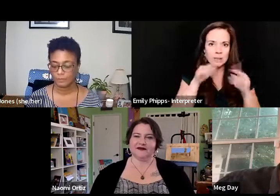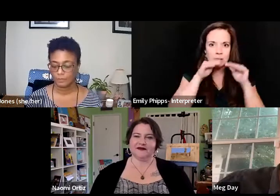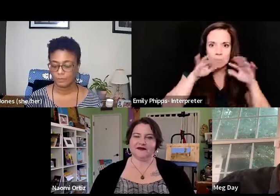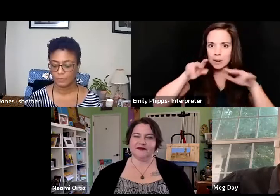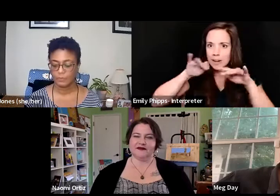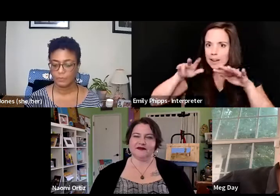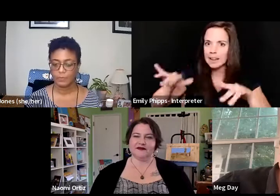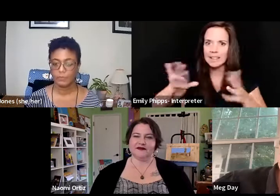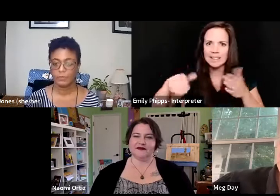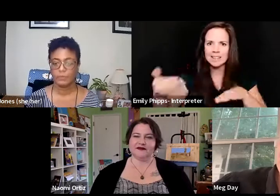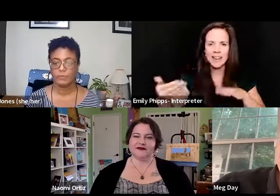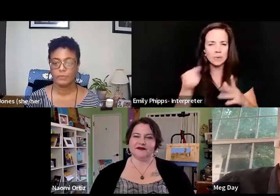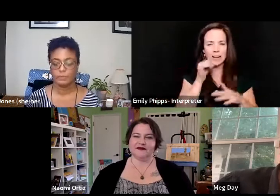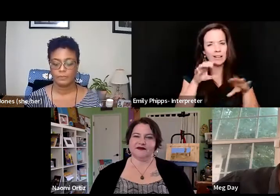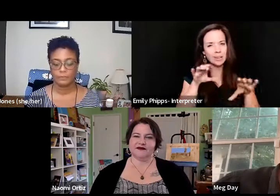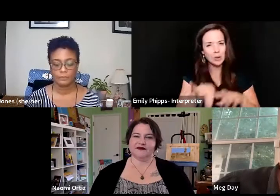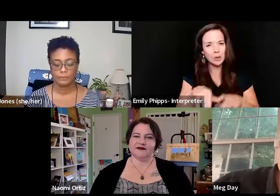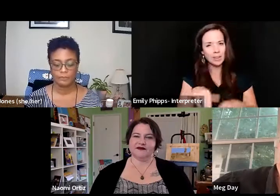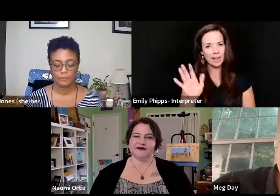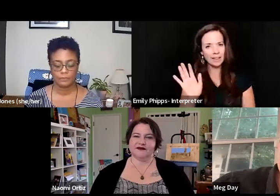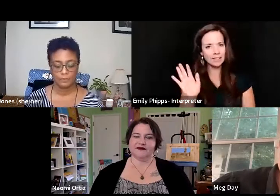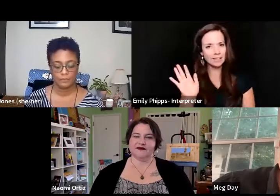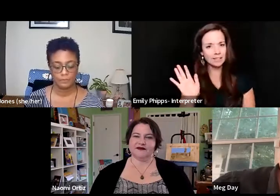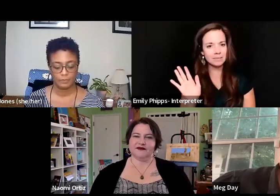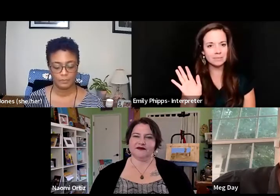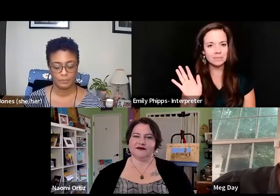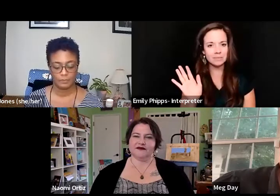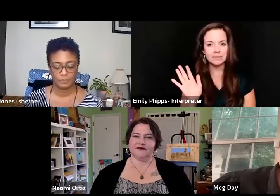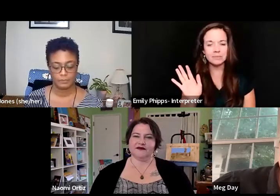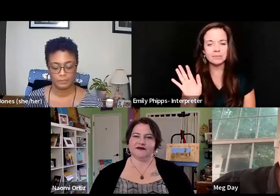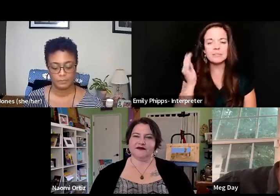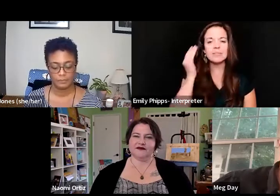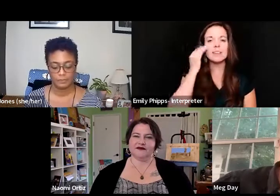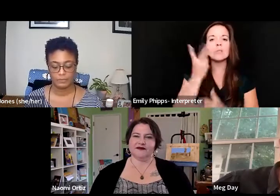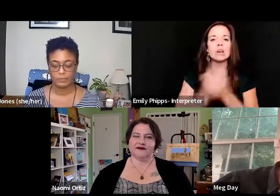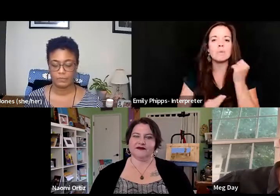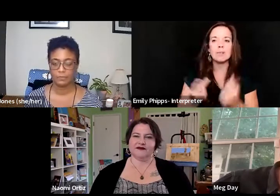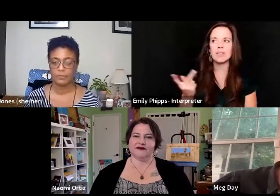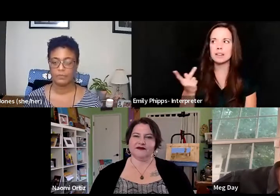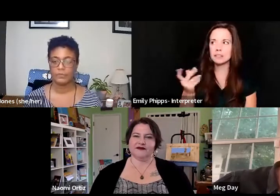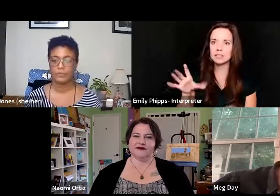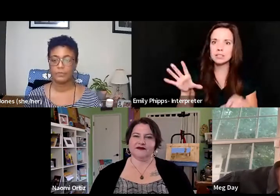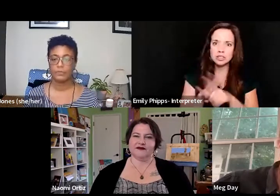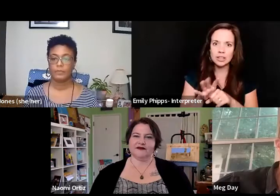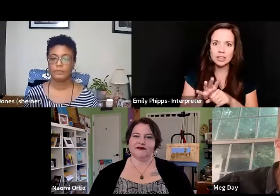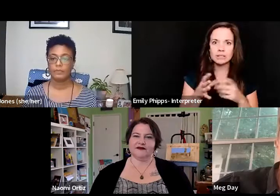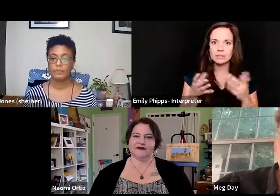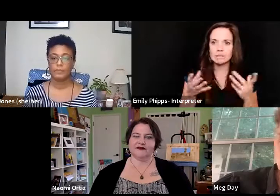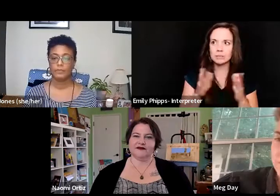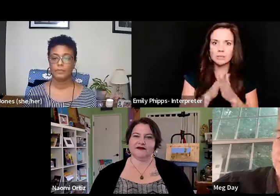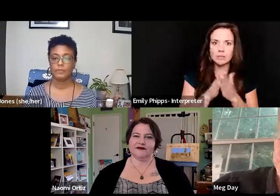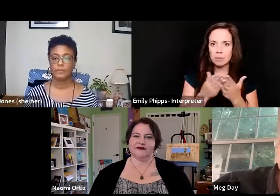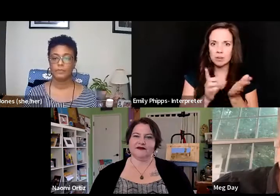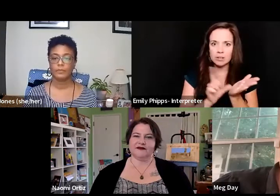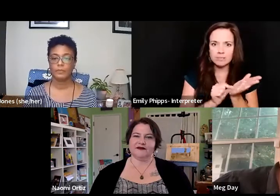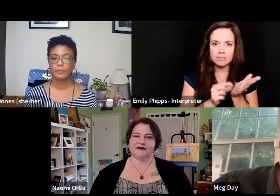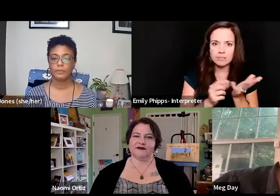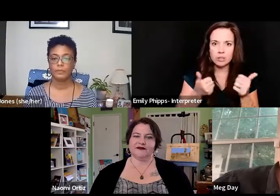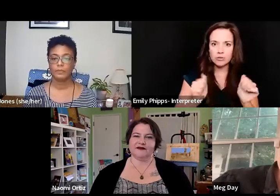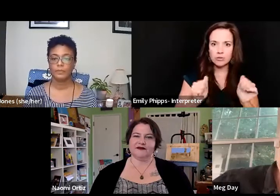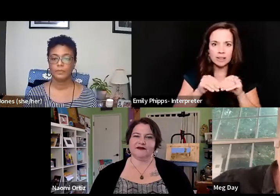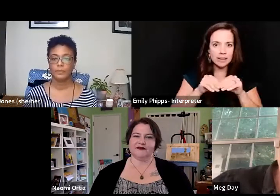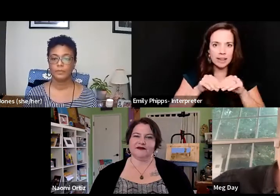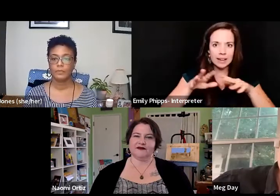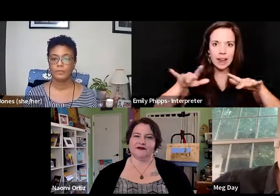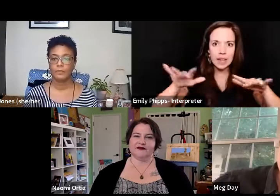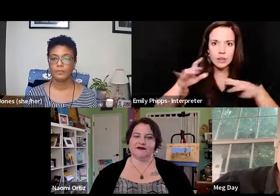die. So we're not going to do that. And I know that we both were kind of like, shit, okay, we have a book that's out, we're trying to get it out there in the world.